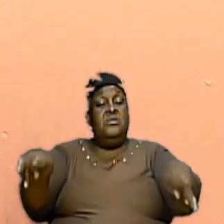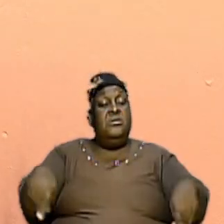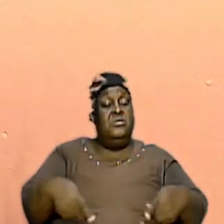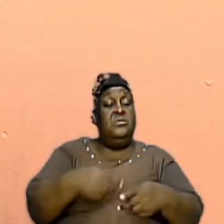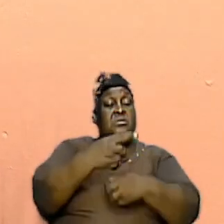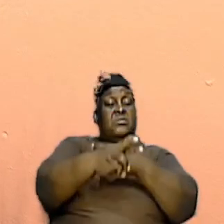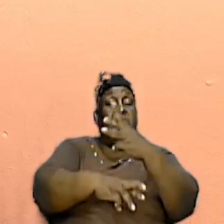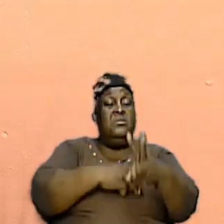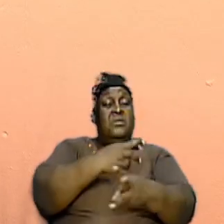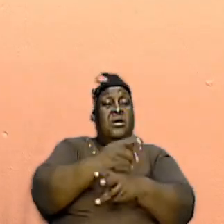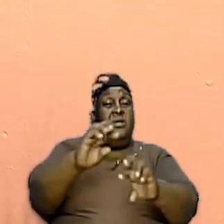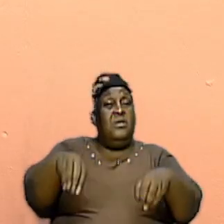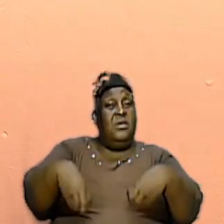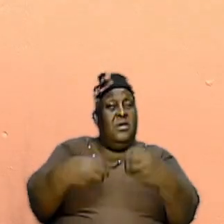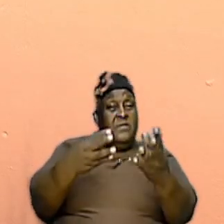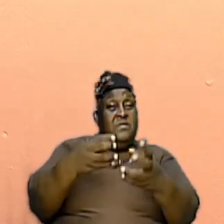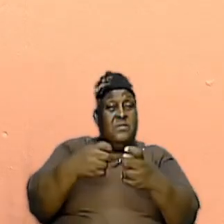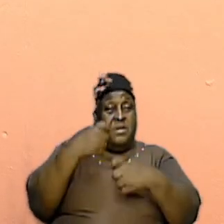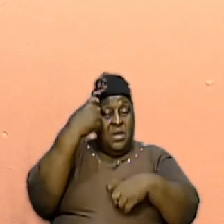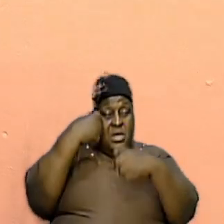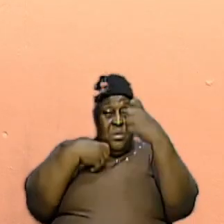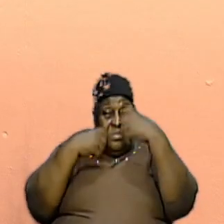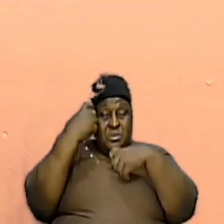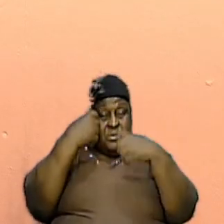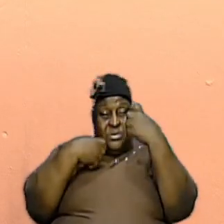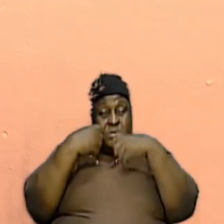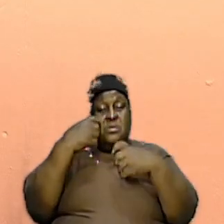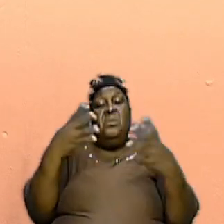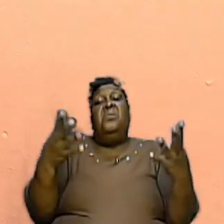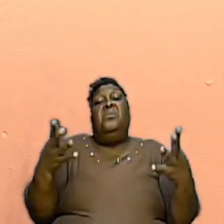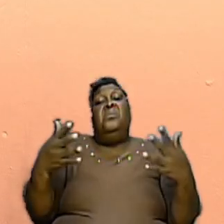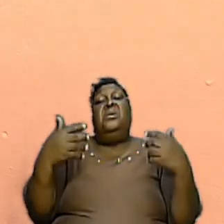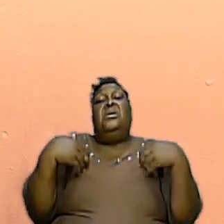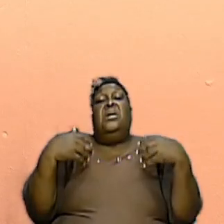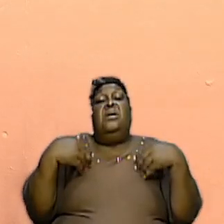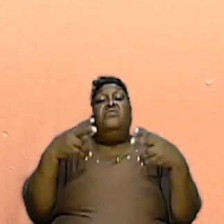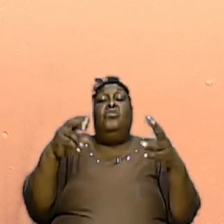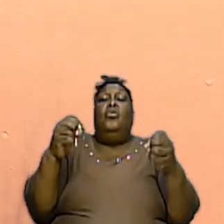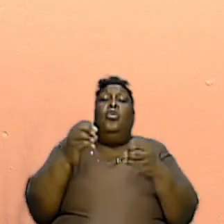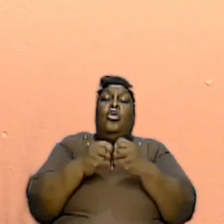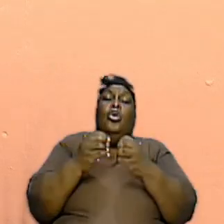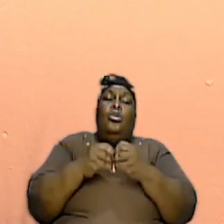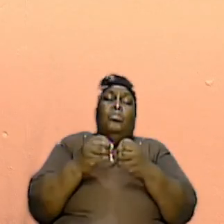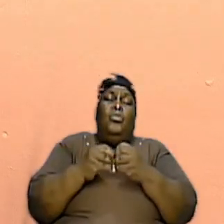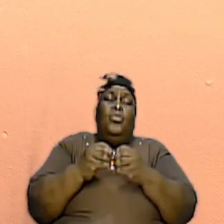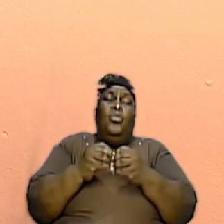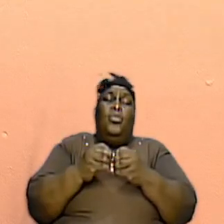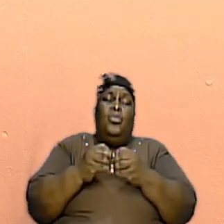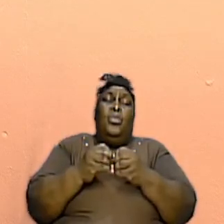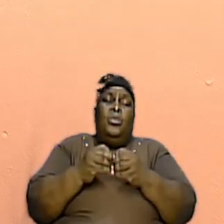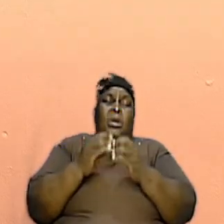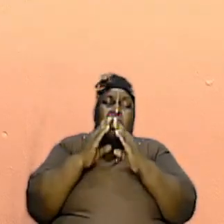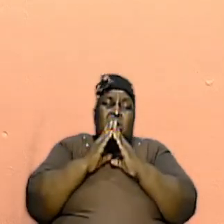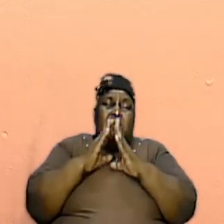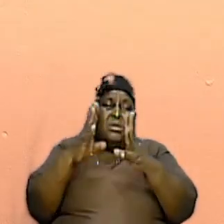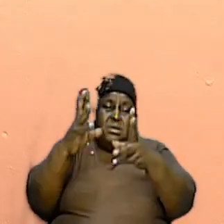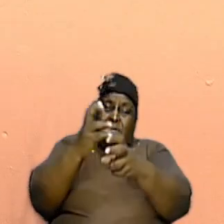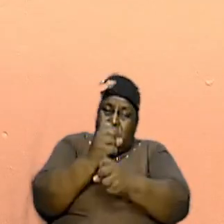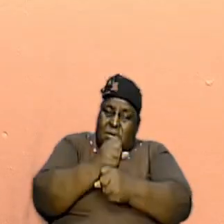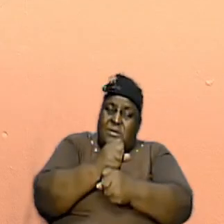them the impression that what they have no longer requires that grit and